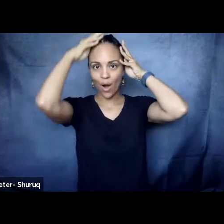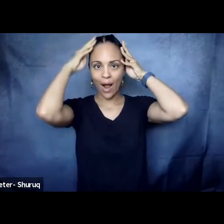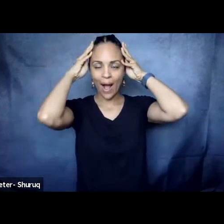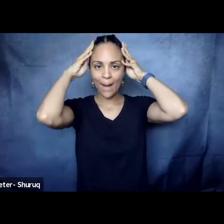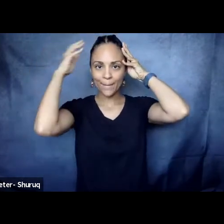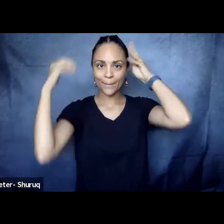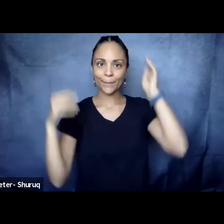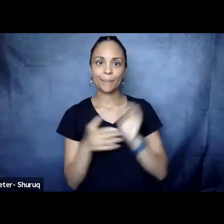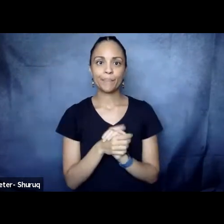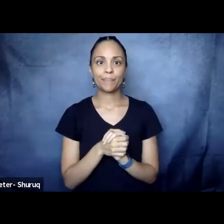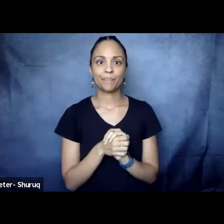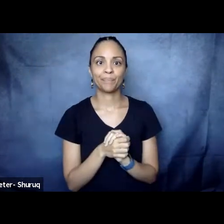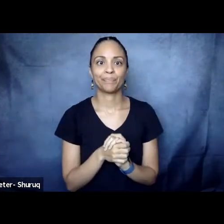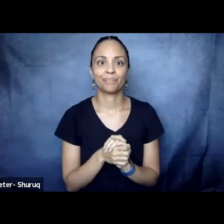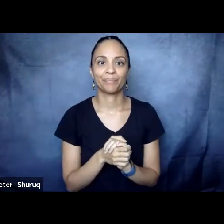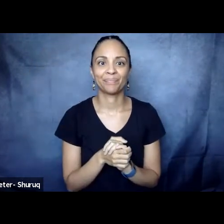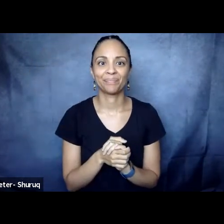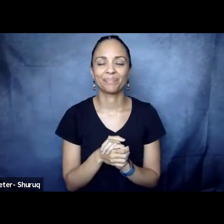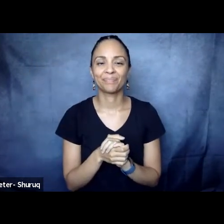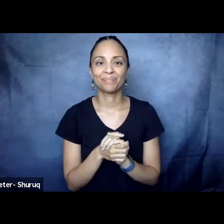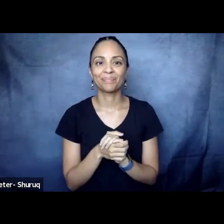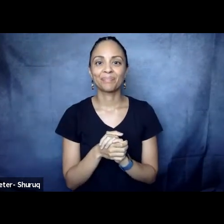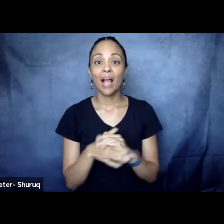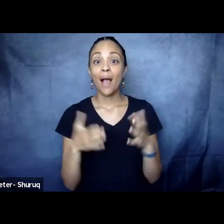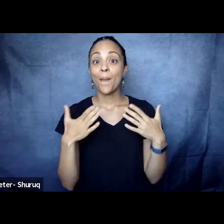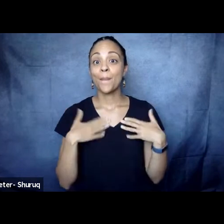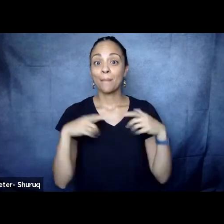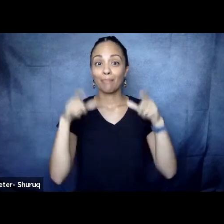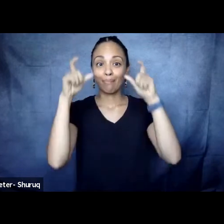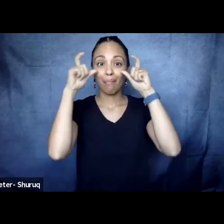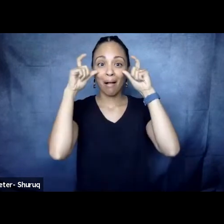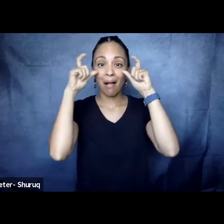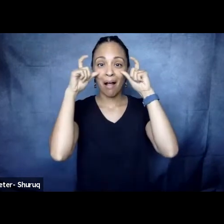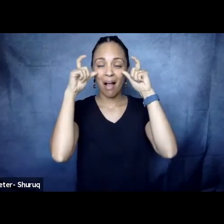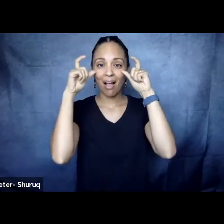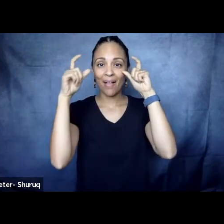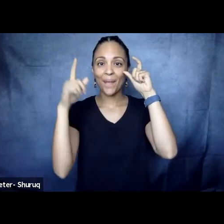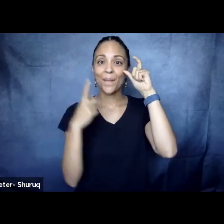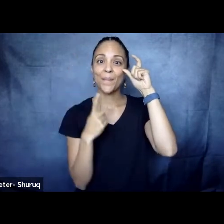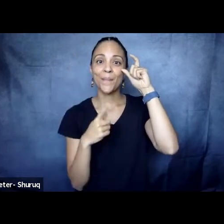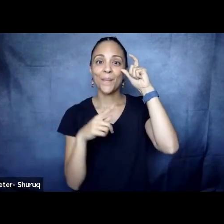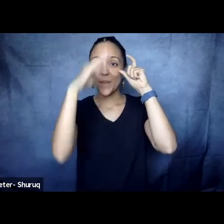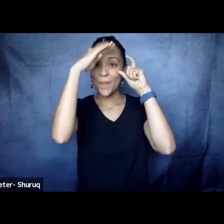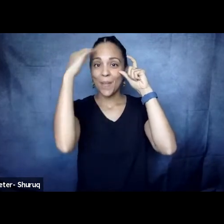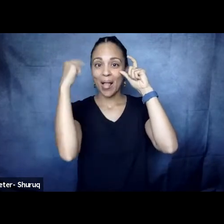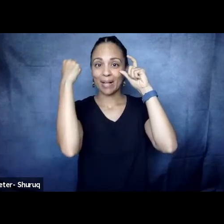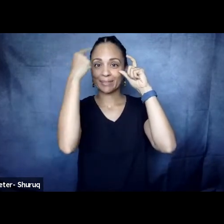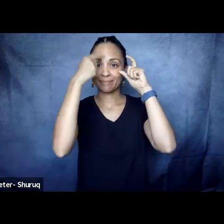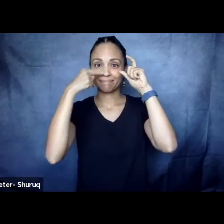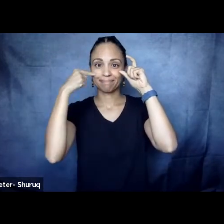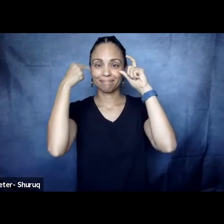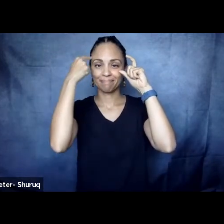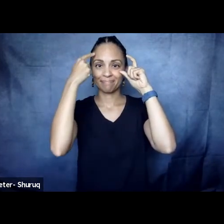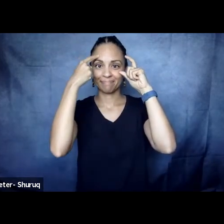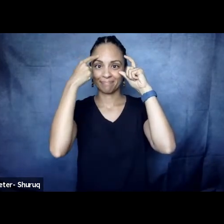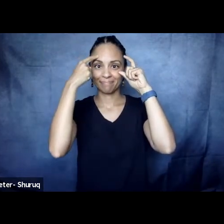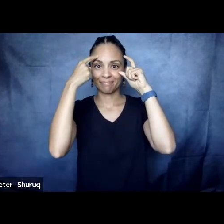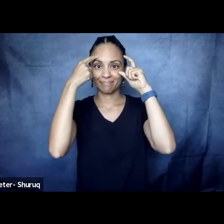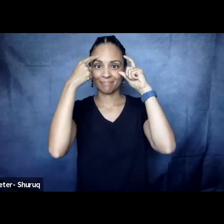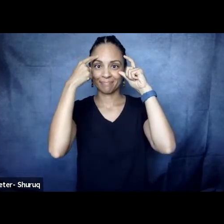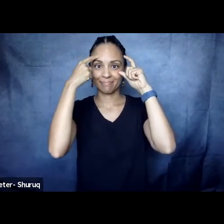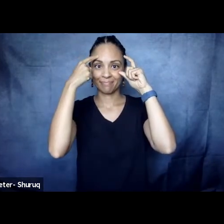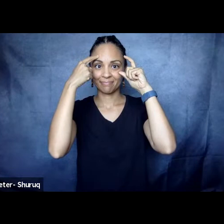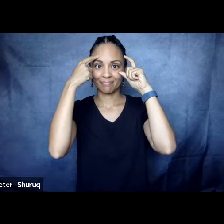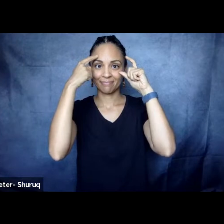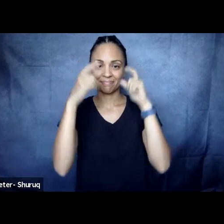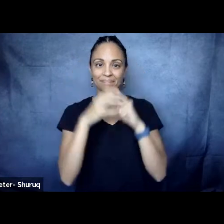that goes over your ears. Rains. Rains. Rains. There you go. And then around the rims are black,